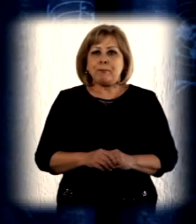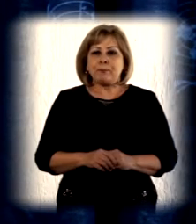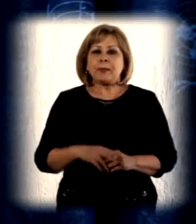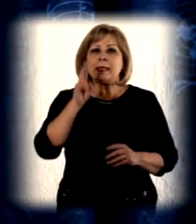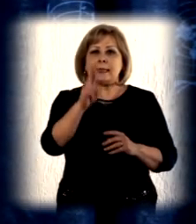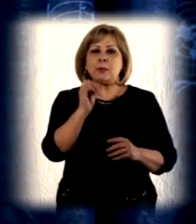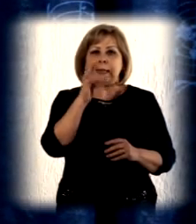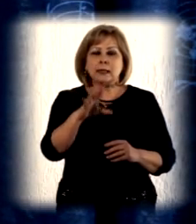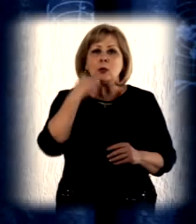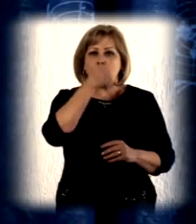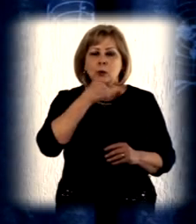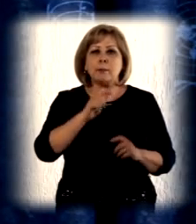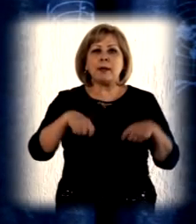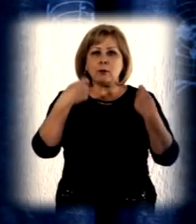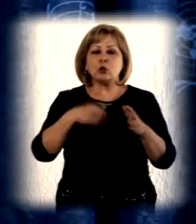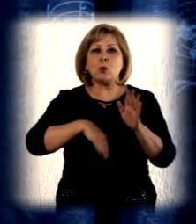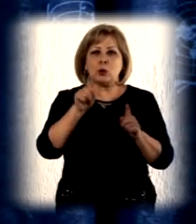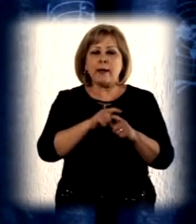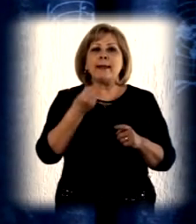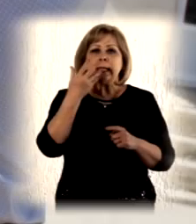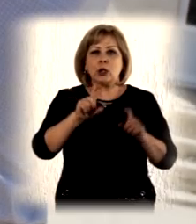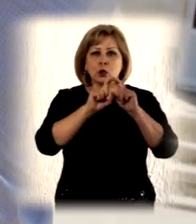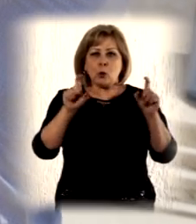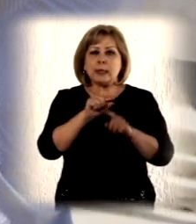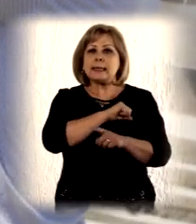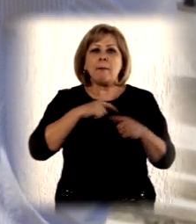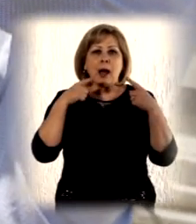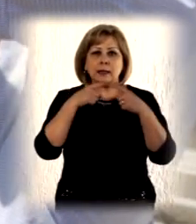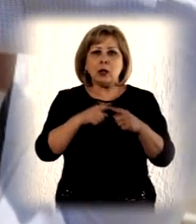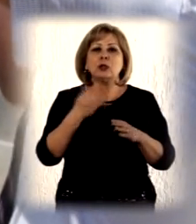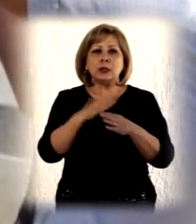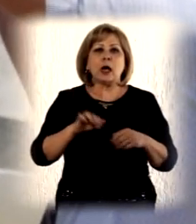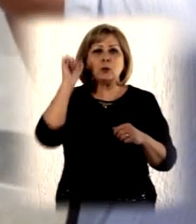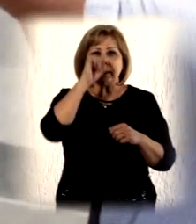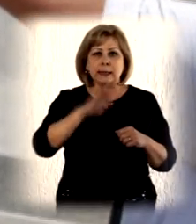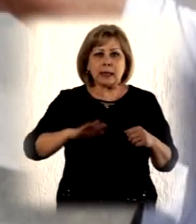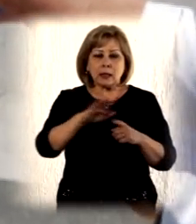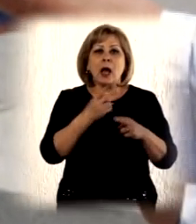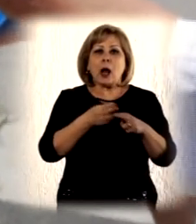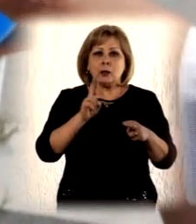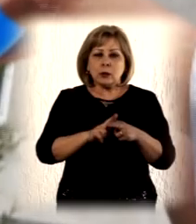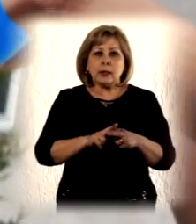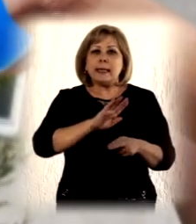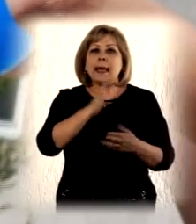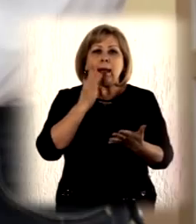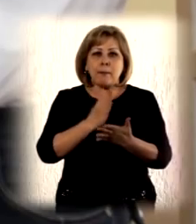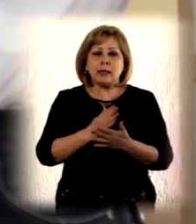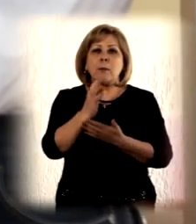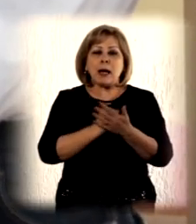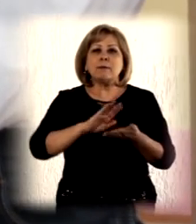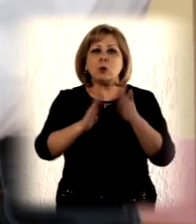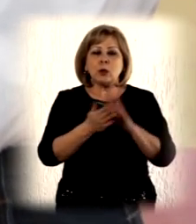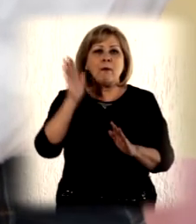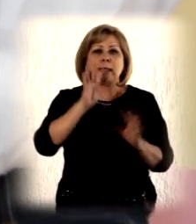There are schools that lack the basic access to water and sanitation facilities. 2015 will bring improvements